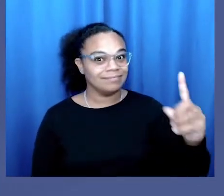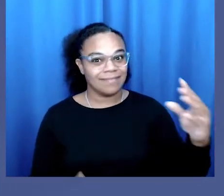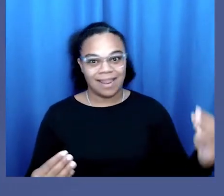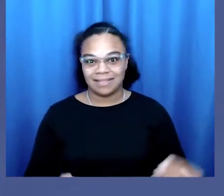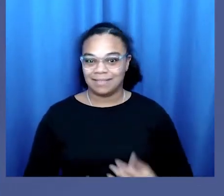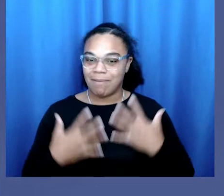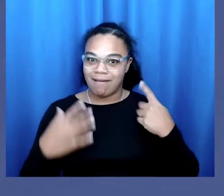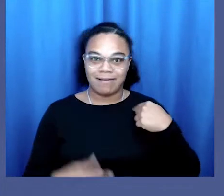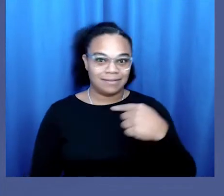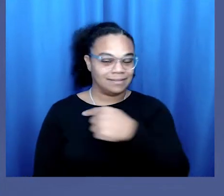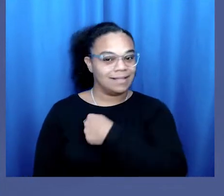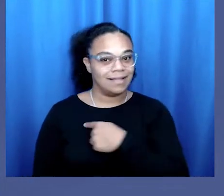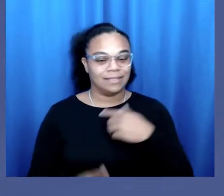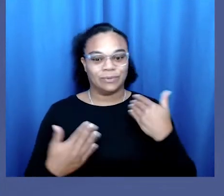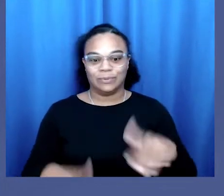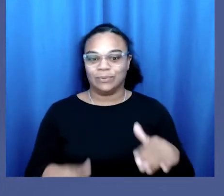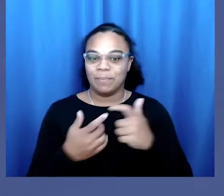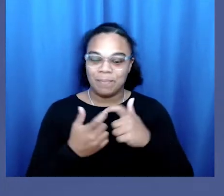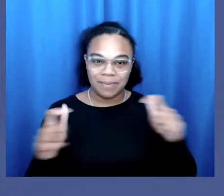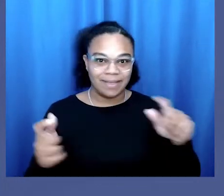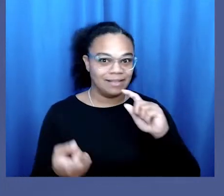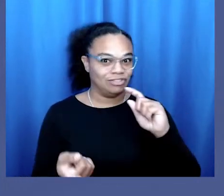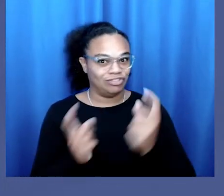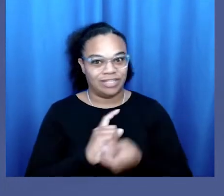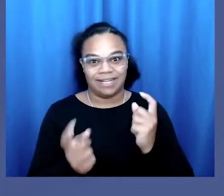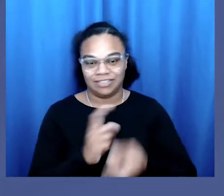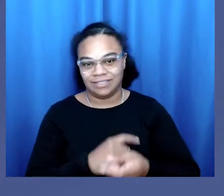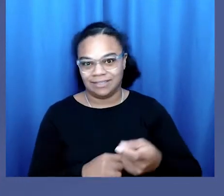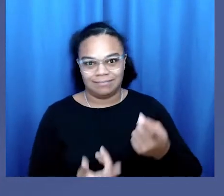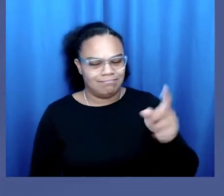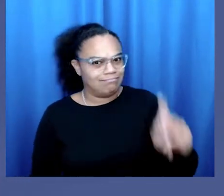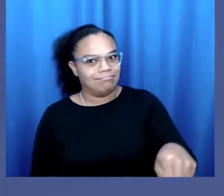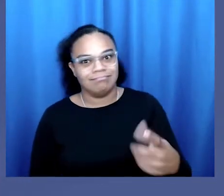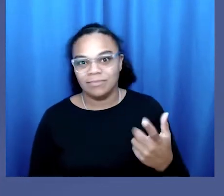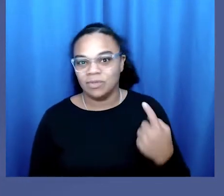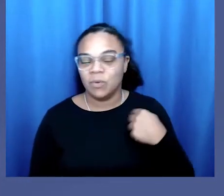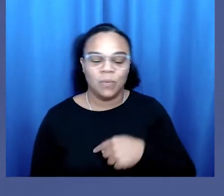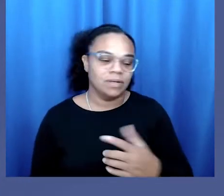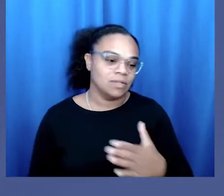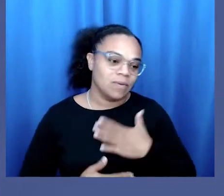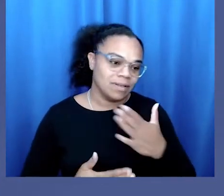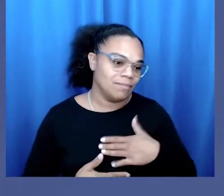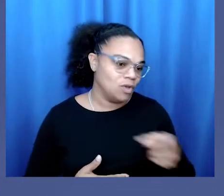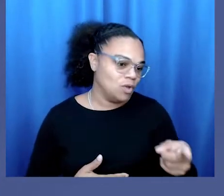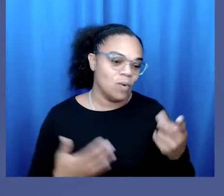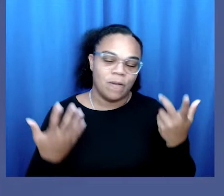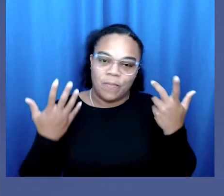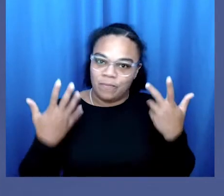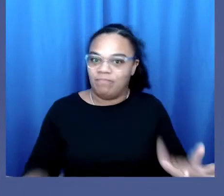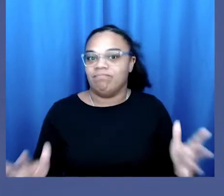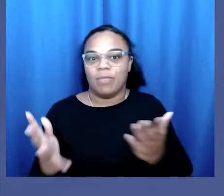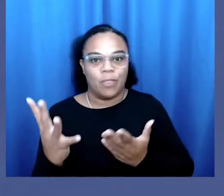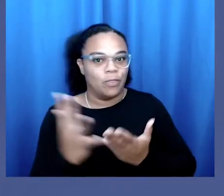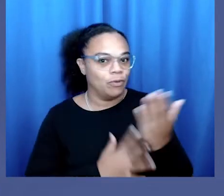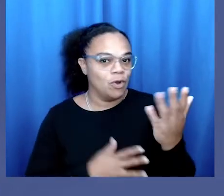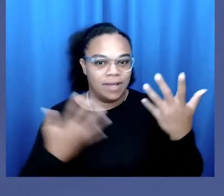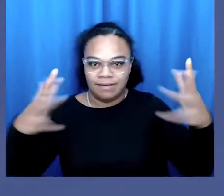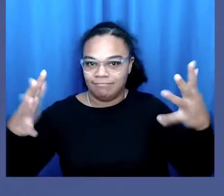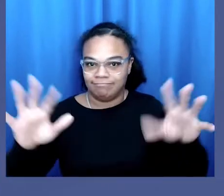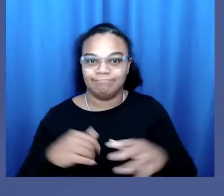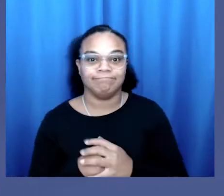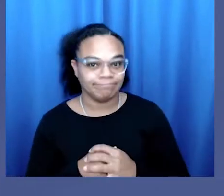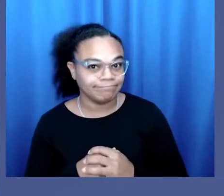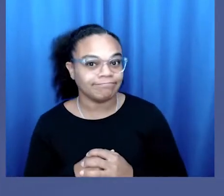An inspiration to us all, making big changes out of necessity, and we're just so glad that you are through with this. We're so glad that you're through with this.